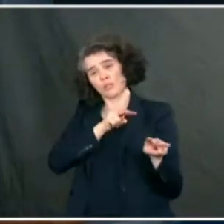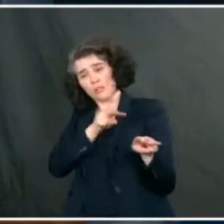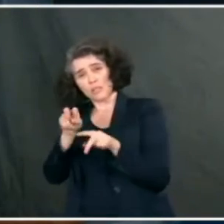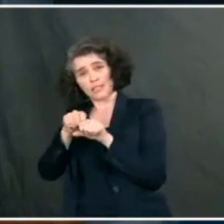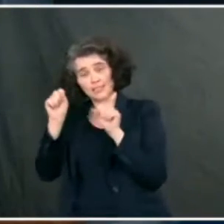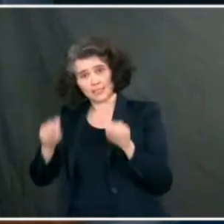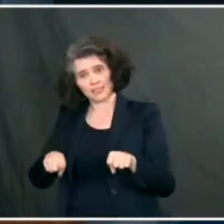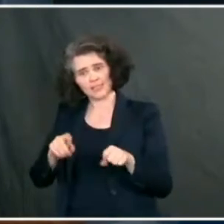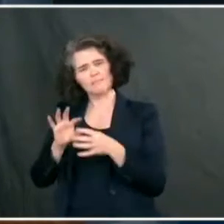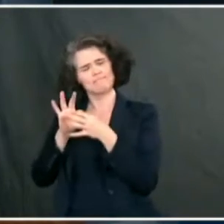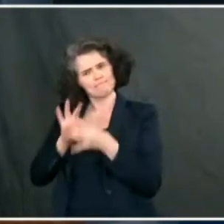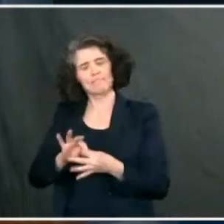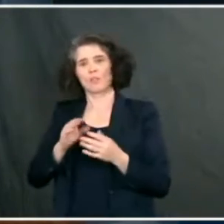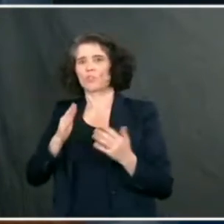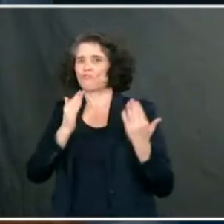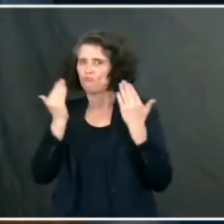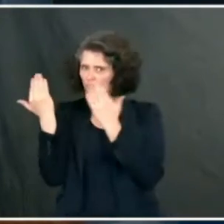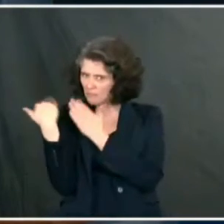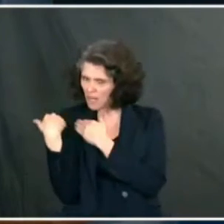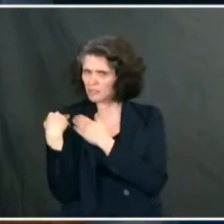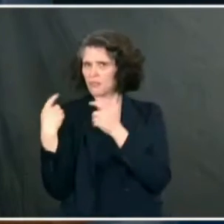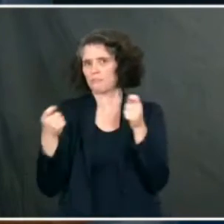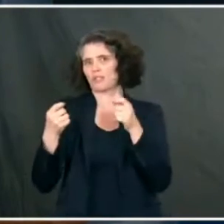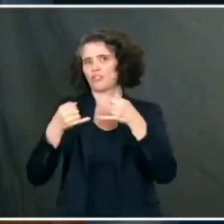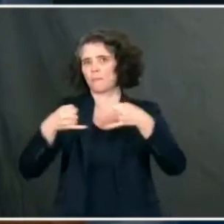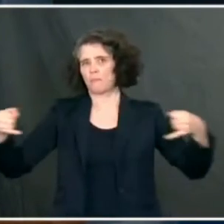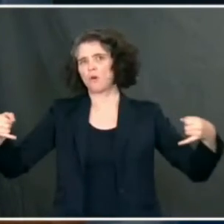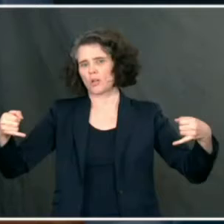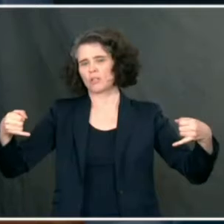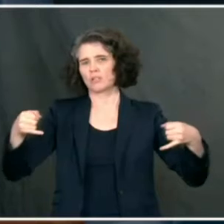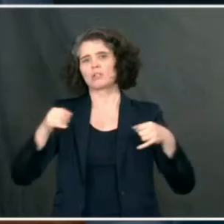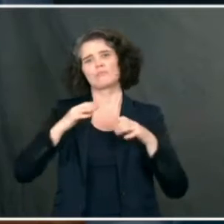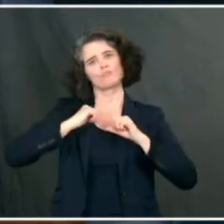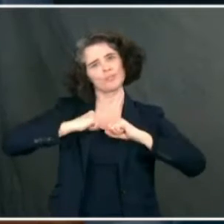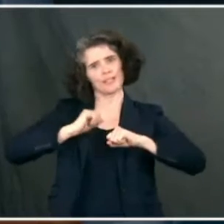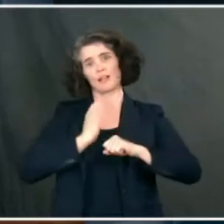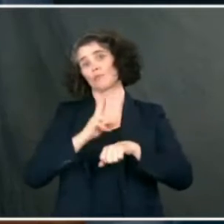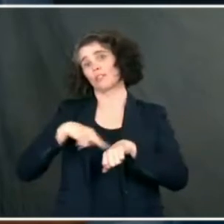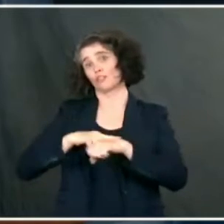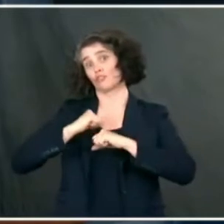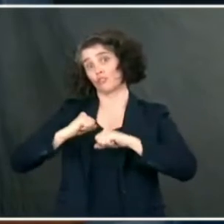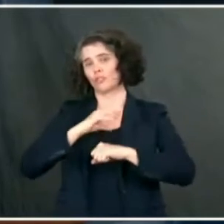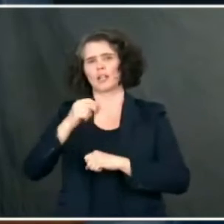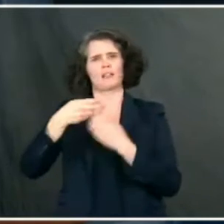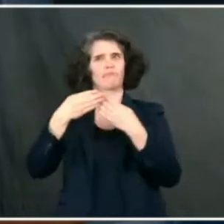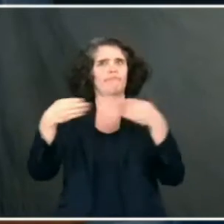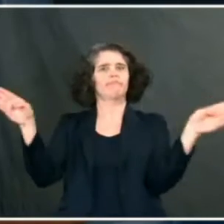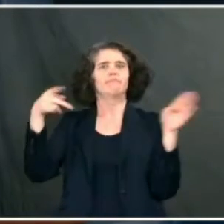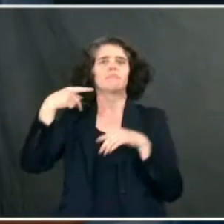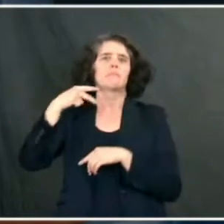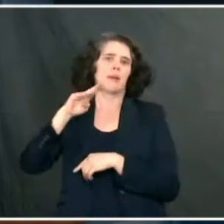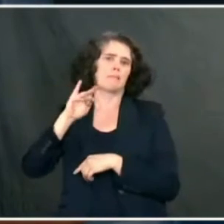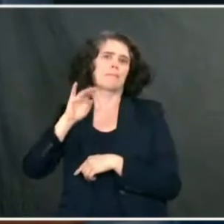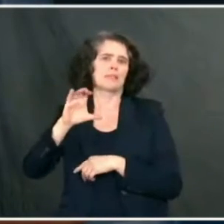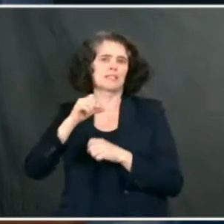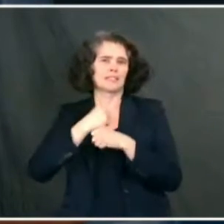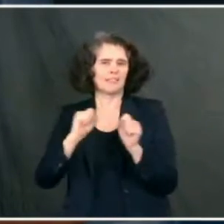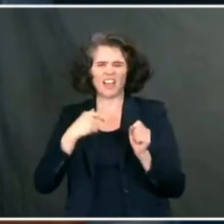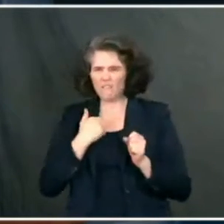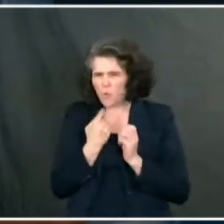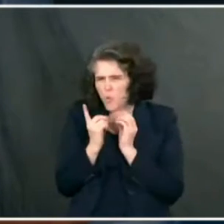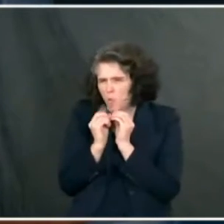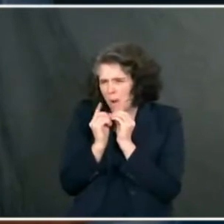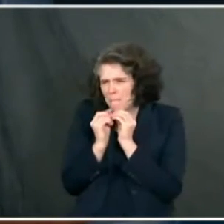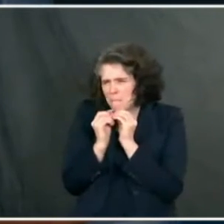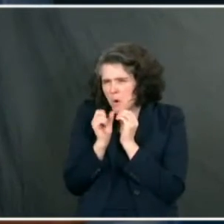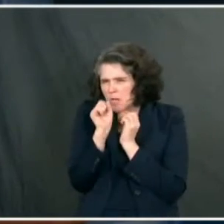rooted in responsibly managing the border and protecting our national security and public safety. I had one other item I just